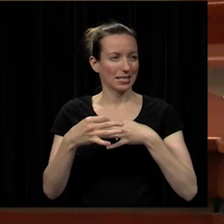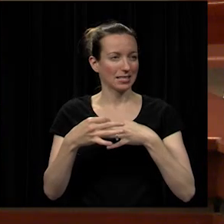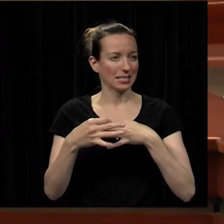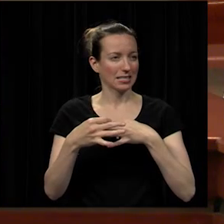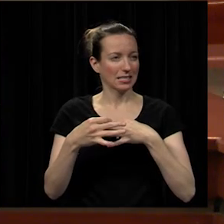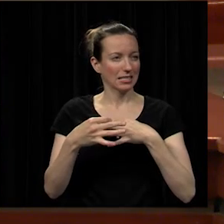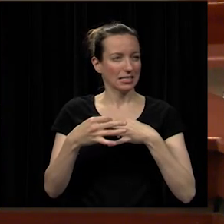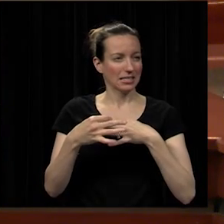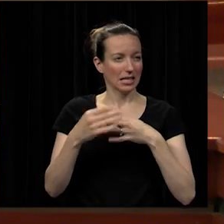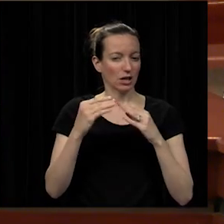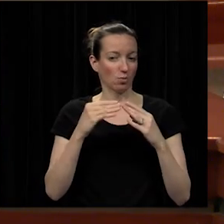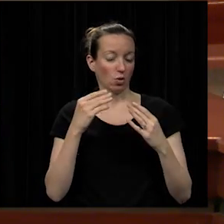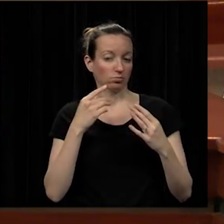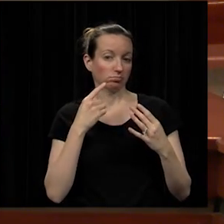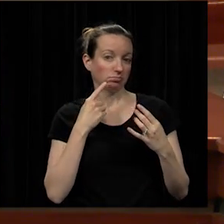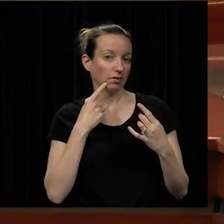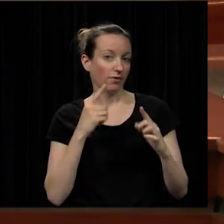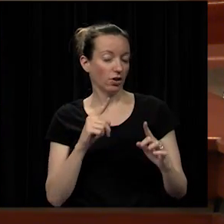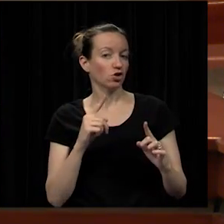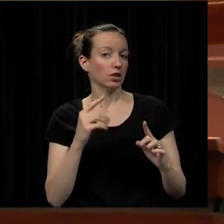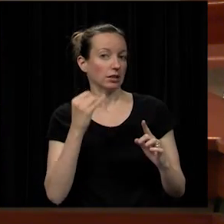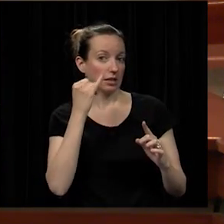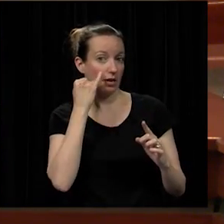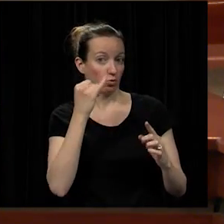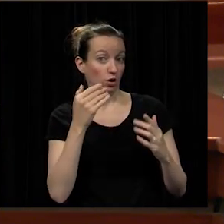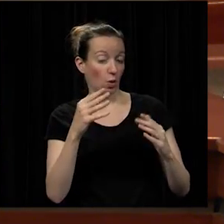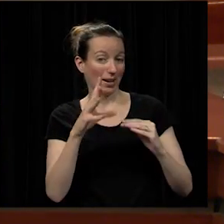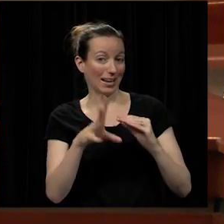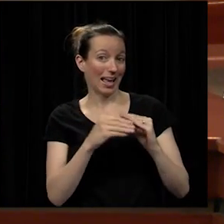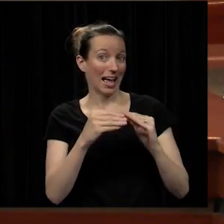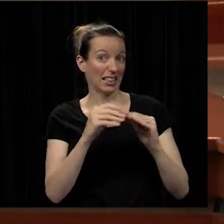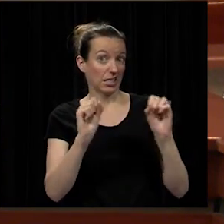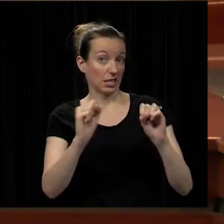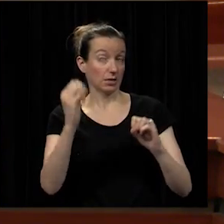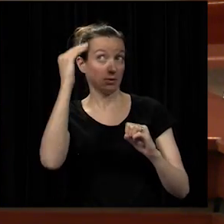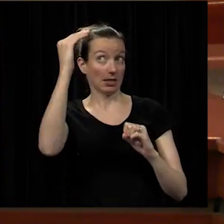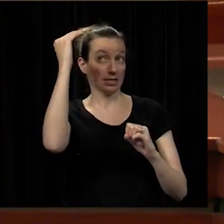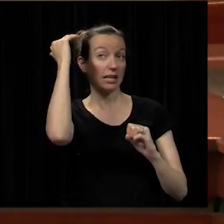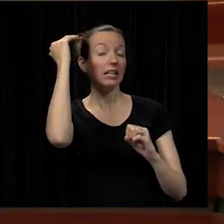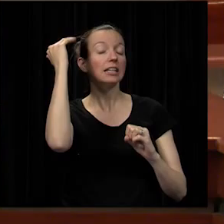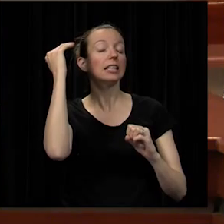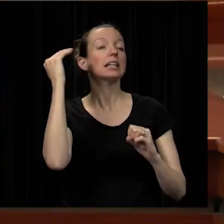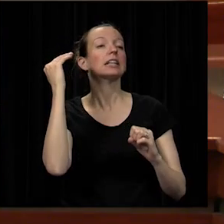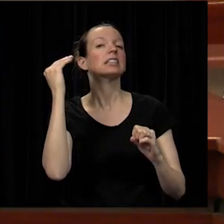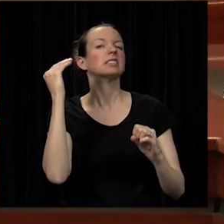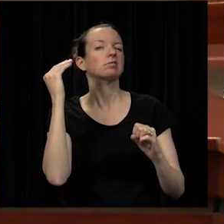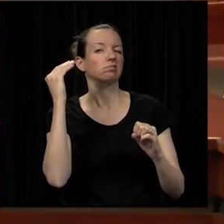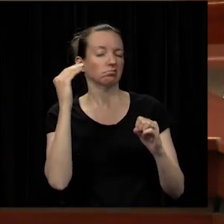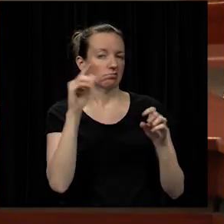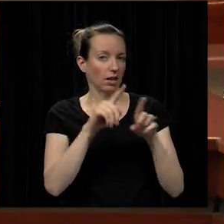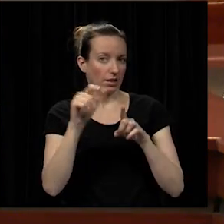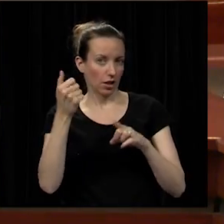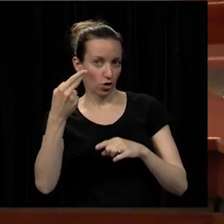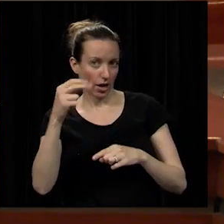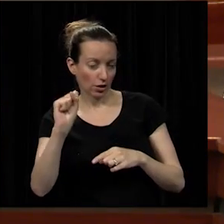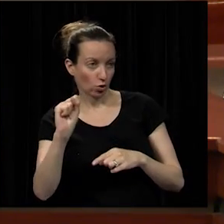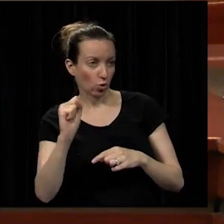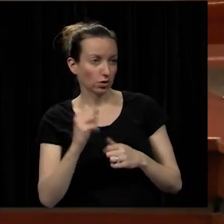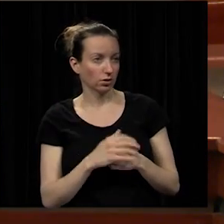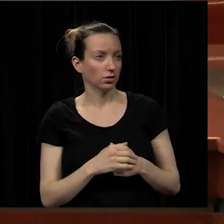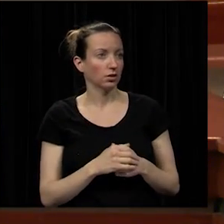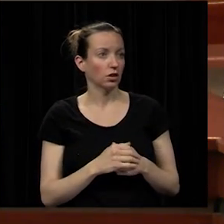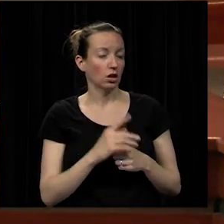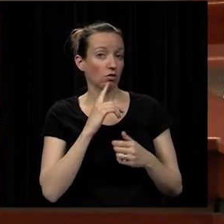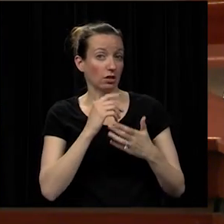efficient if we just go ahead and put a system in the ceiling like we have at the main courts of our other high schools it helps greatly in terms